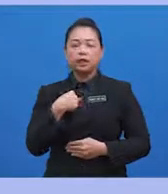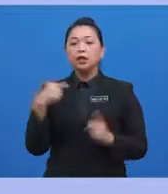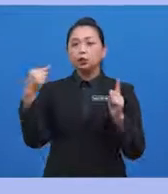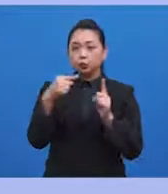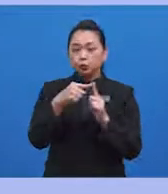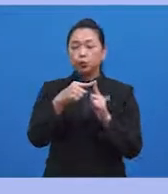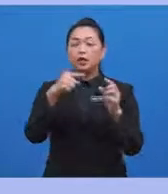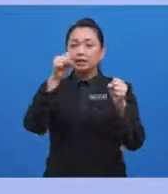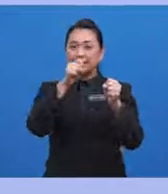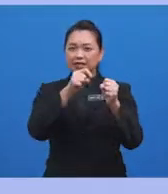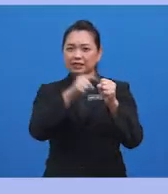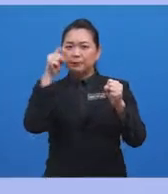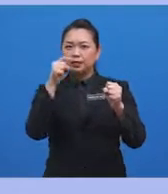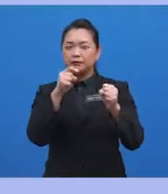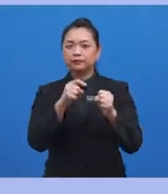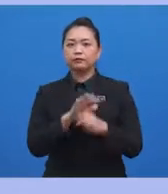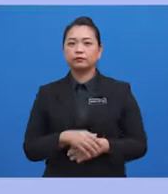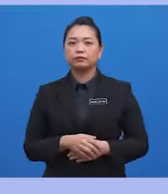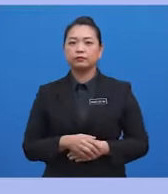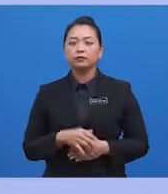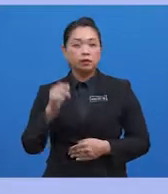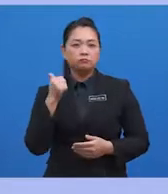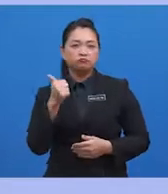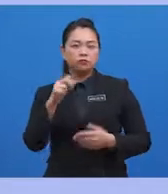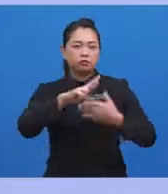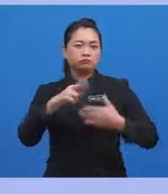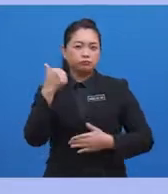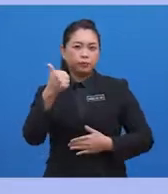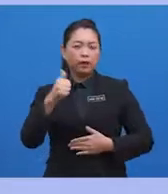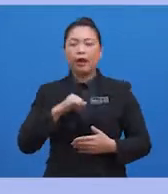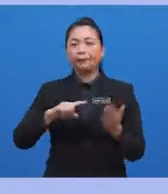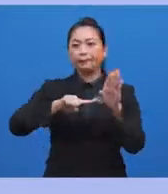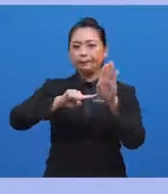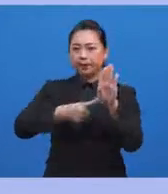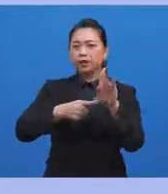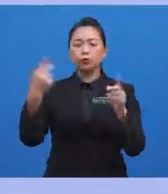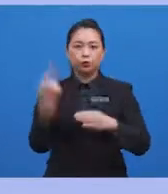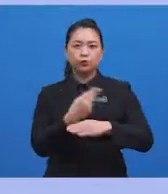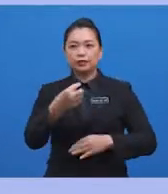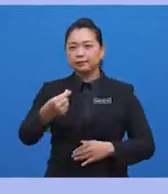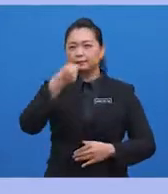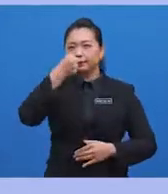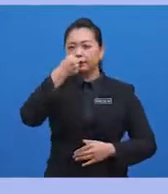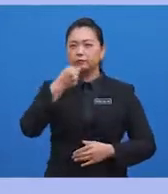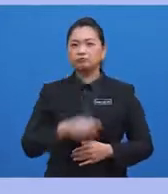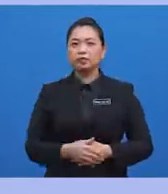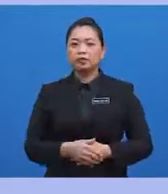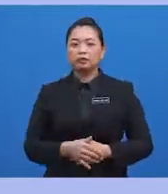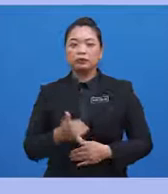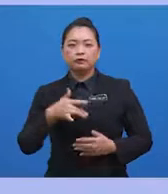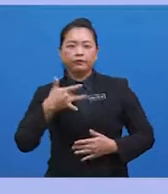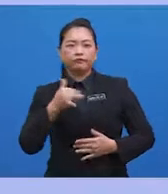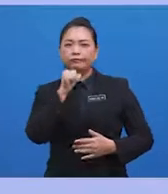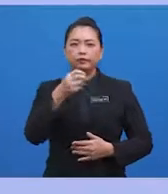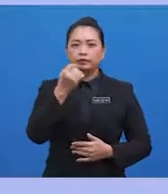available in sample form. The result was perfect. I began using the pills rather innocently whenever I needed a